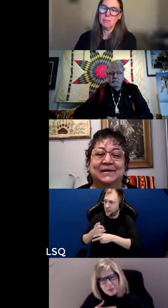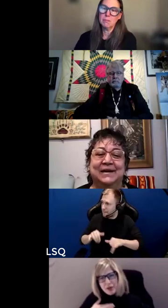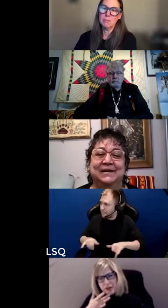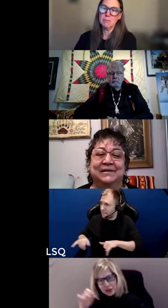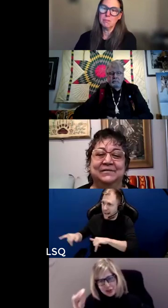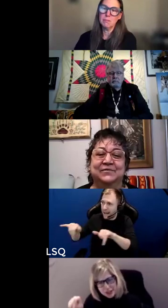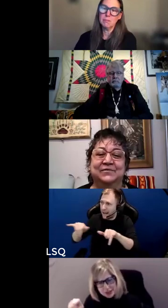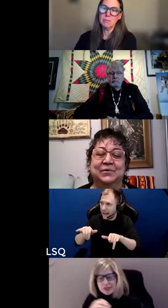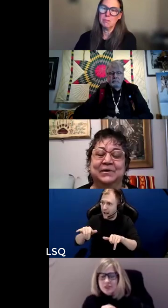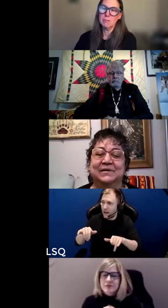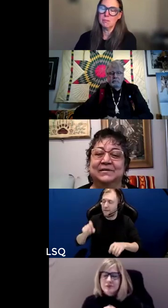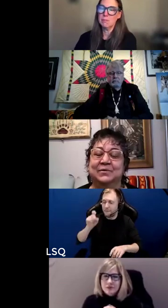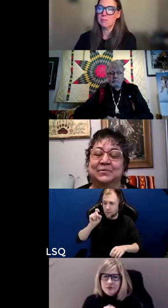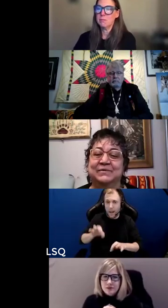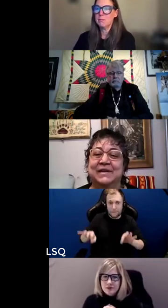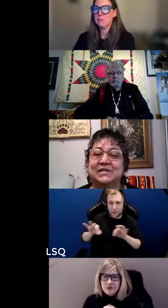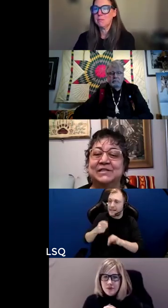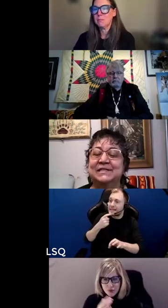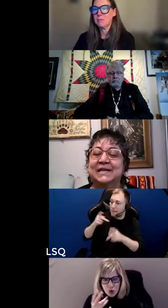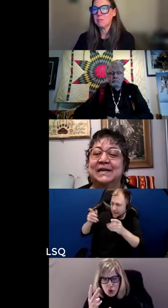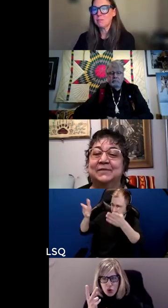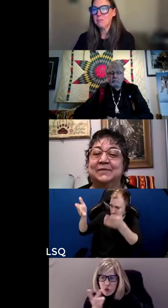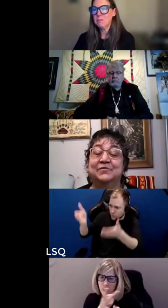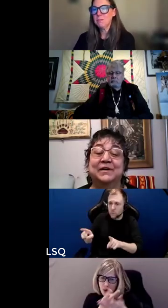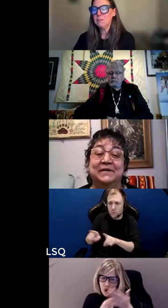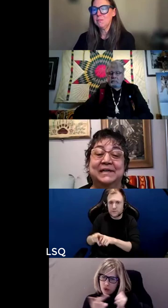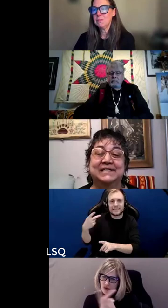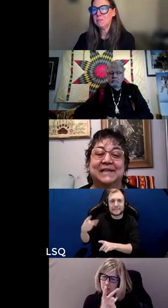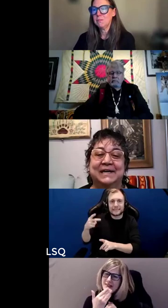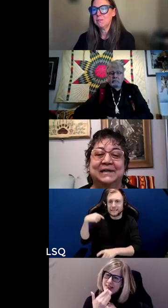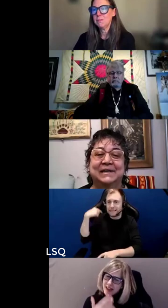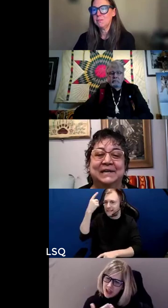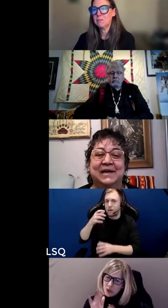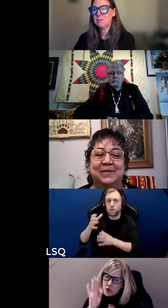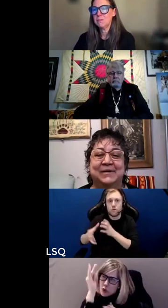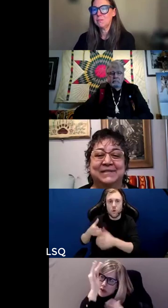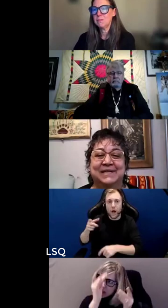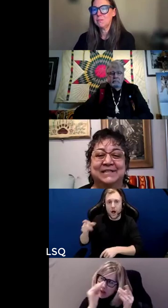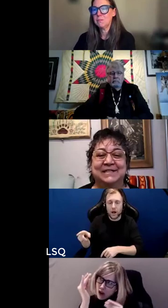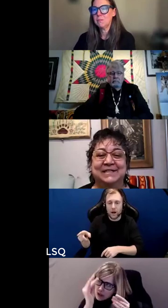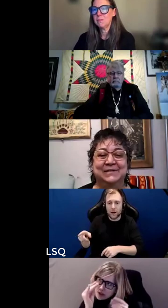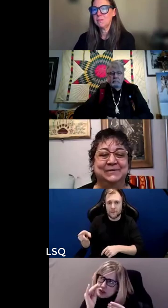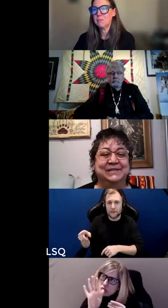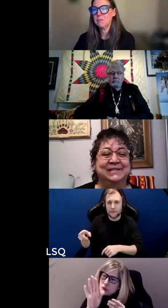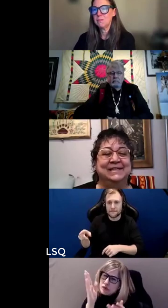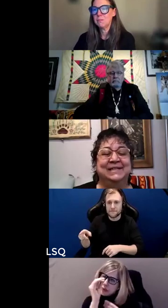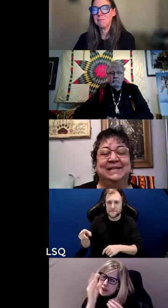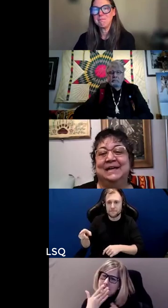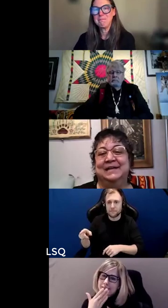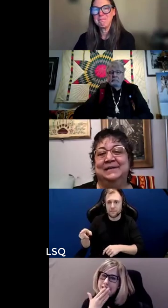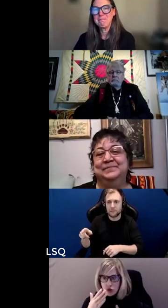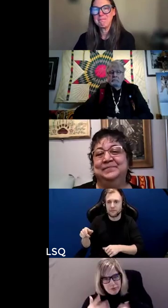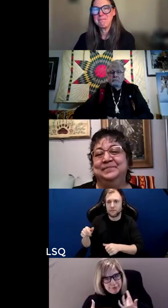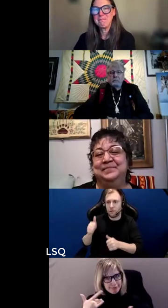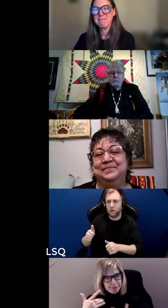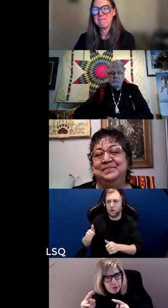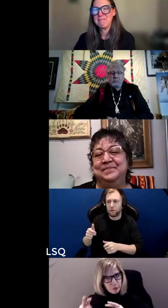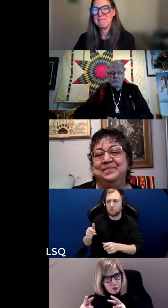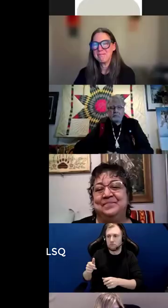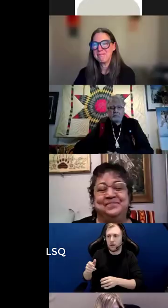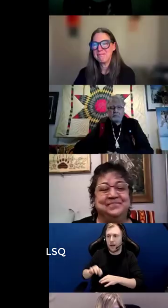you uh for your reflections and i am very excited about session two um